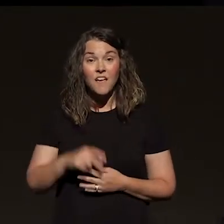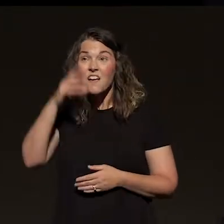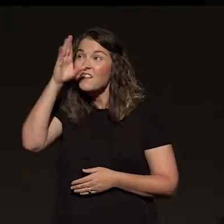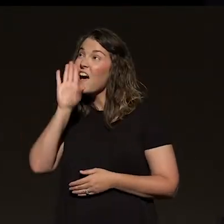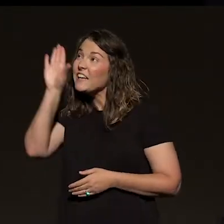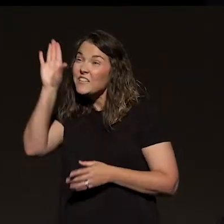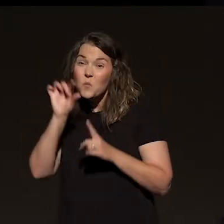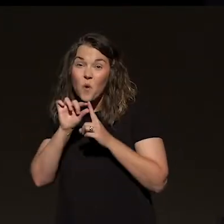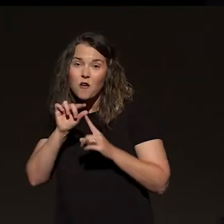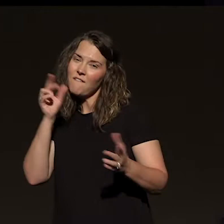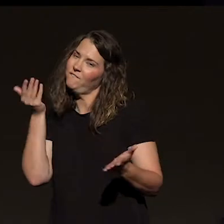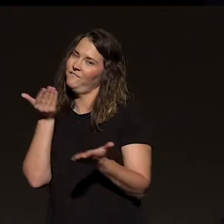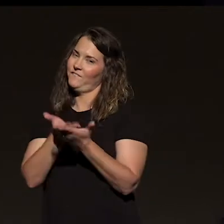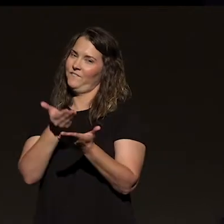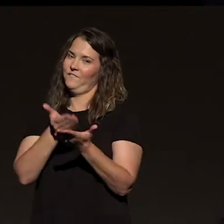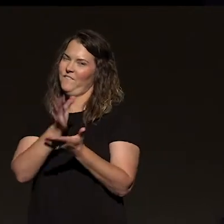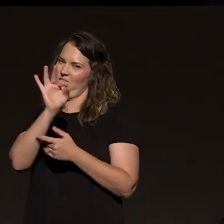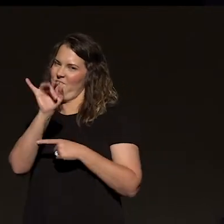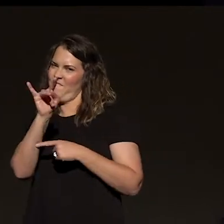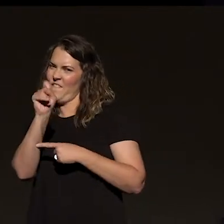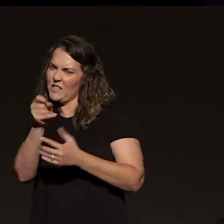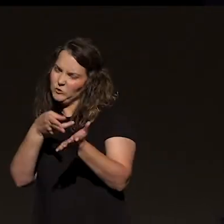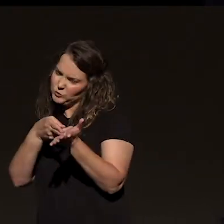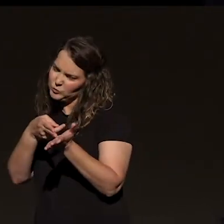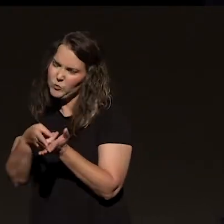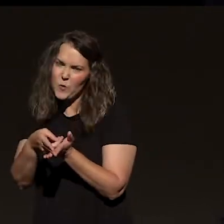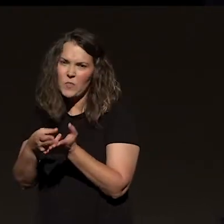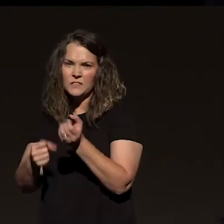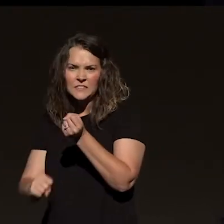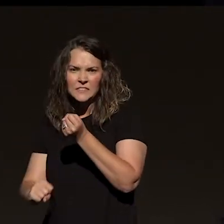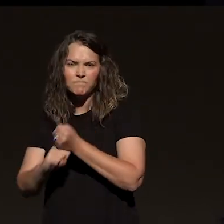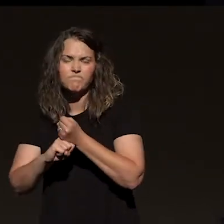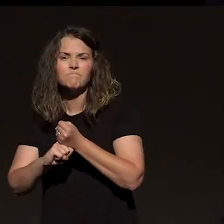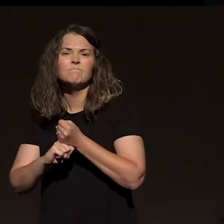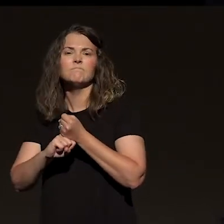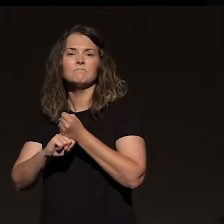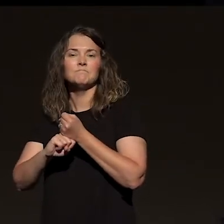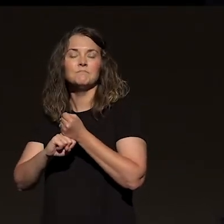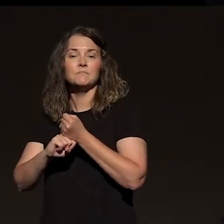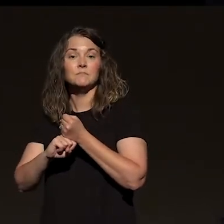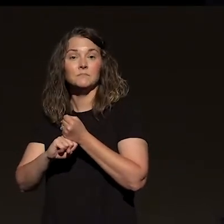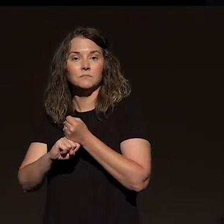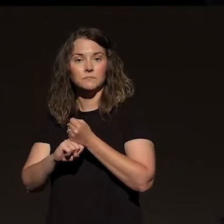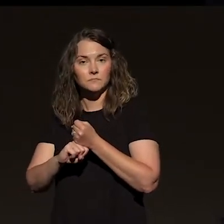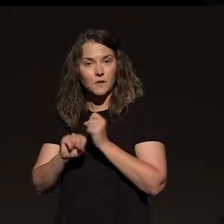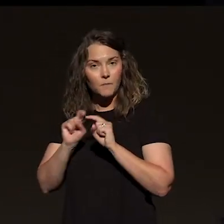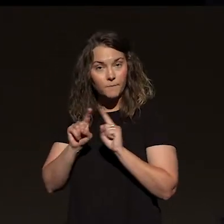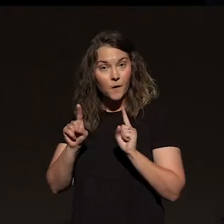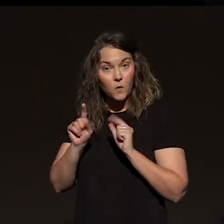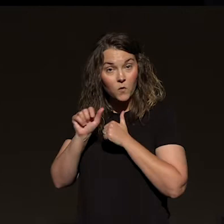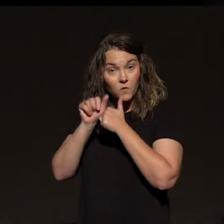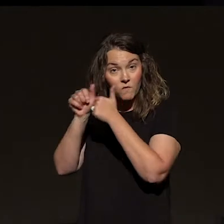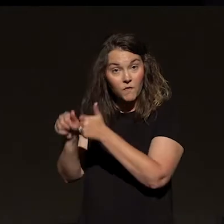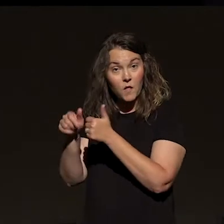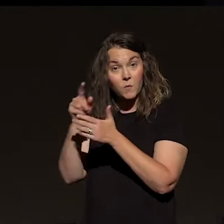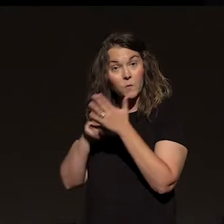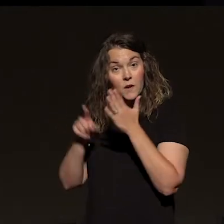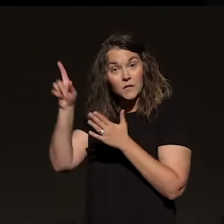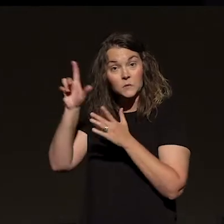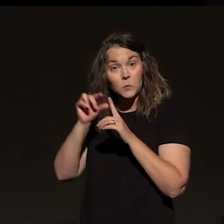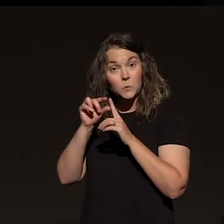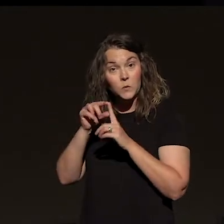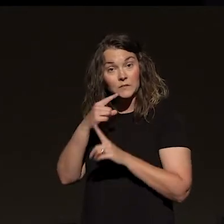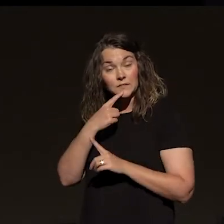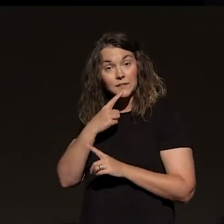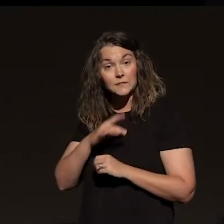fact right there. God's word is truth. It's solid. It's unshakable. But are you doing the very things that his word tells you then to